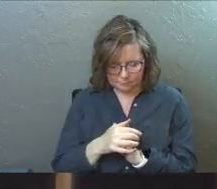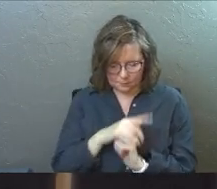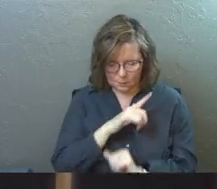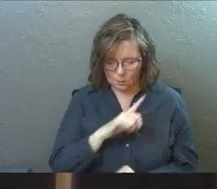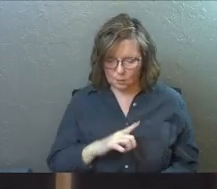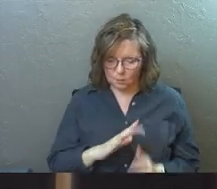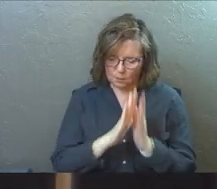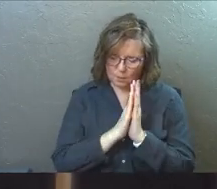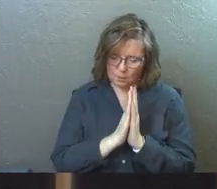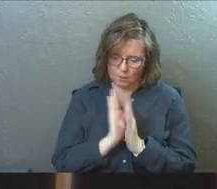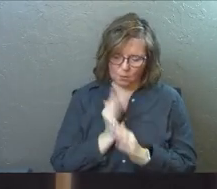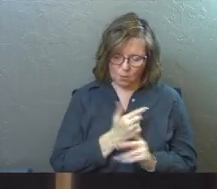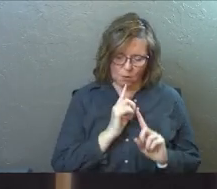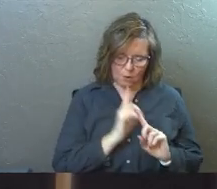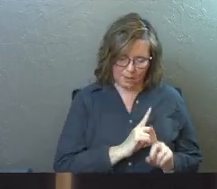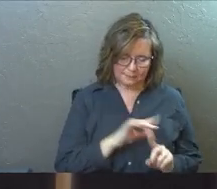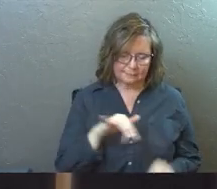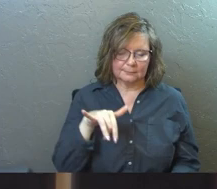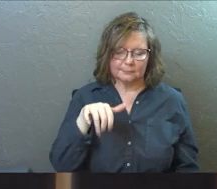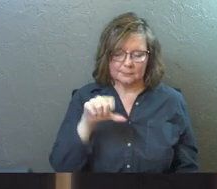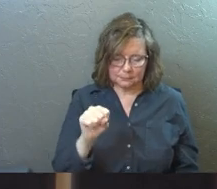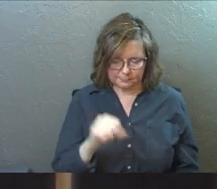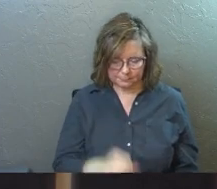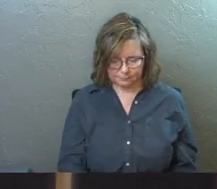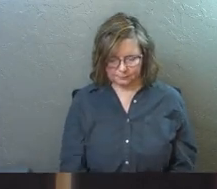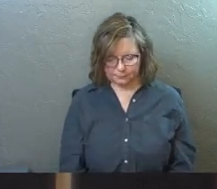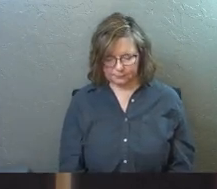And Lord, I pray, God, that our answer would be yes.